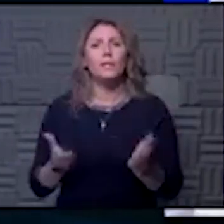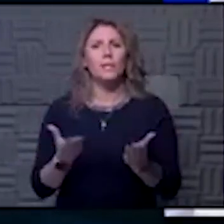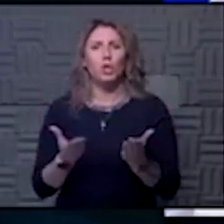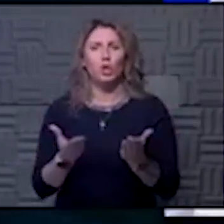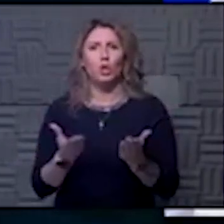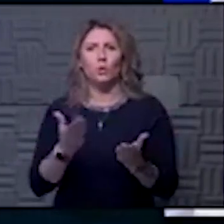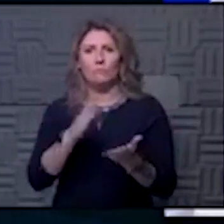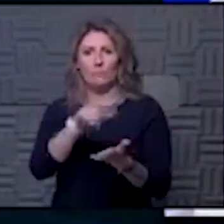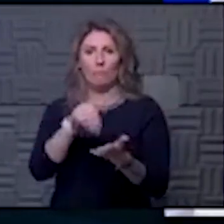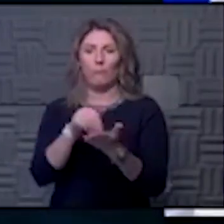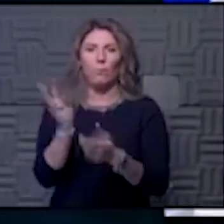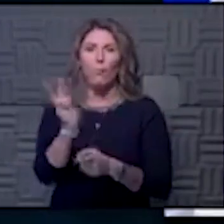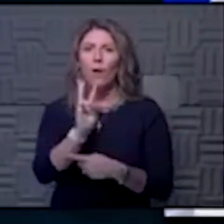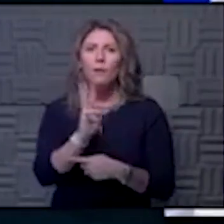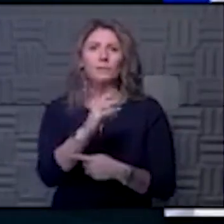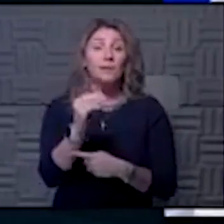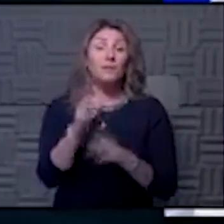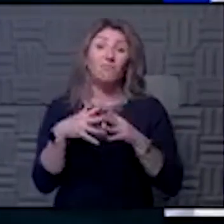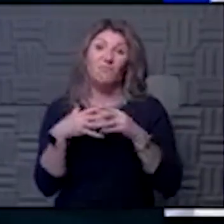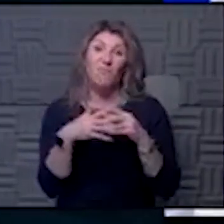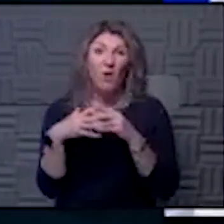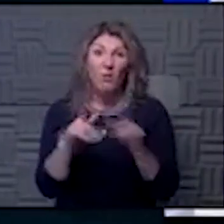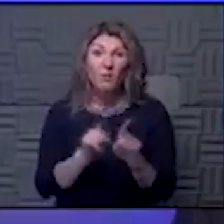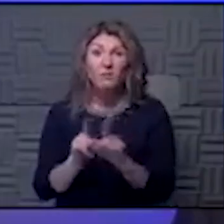the Midwest and in America?